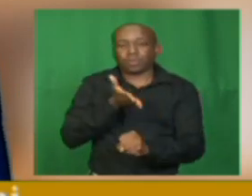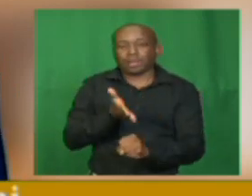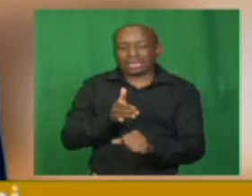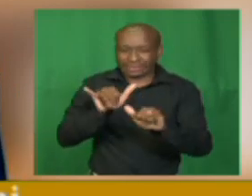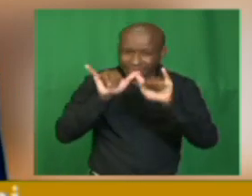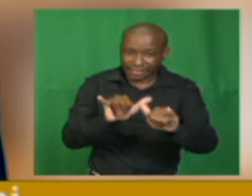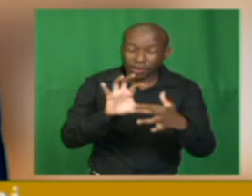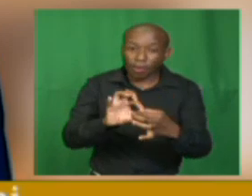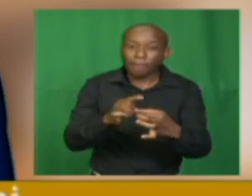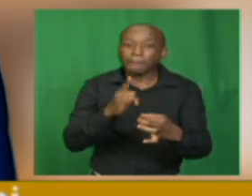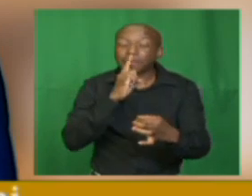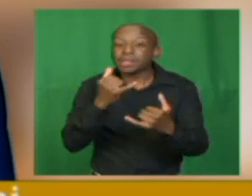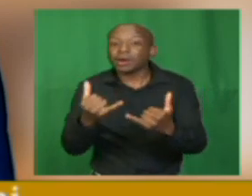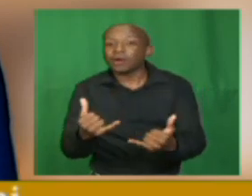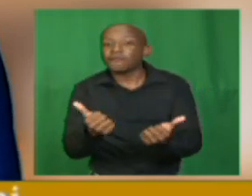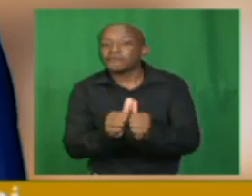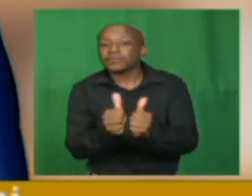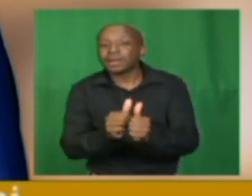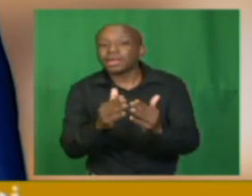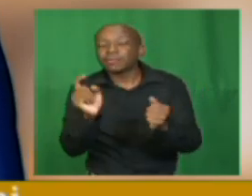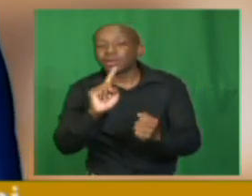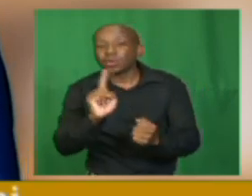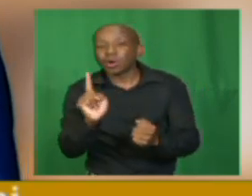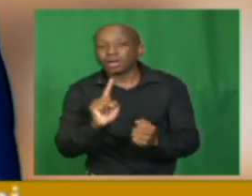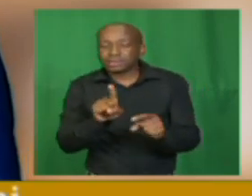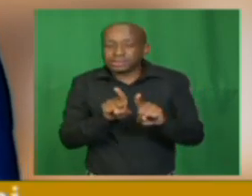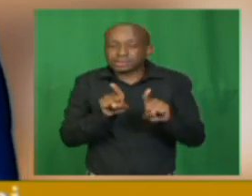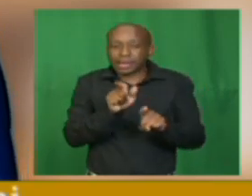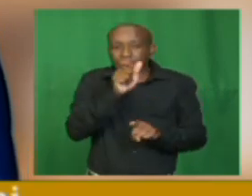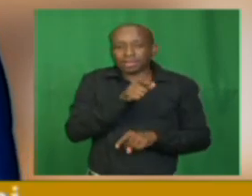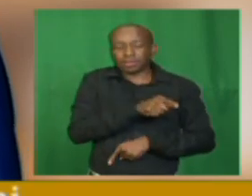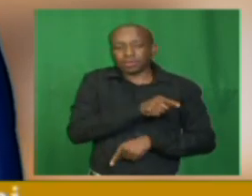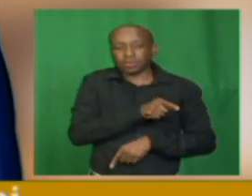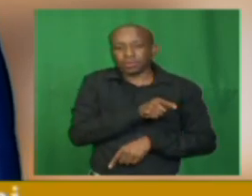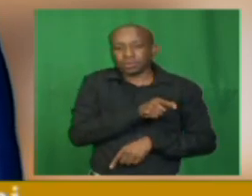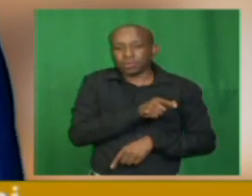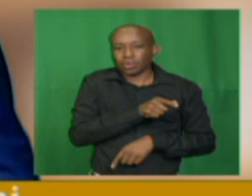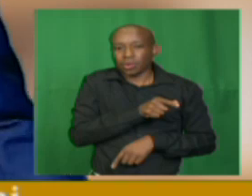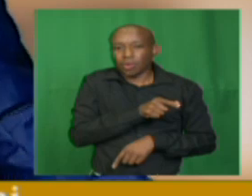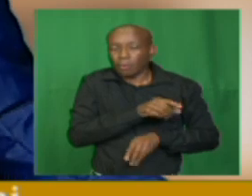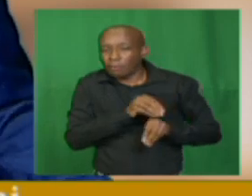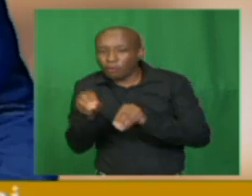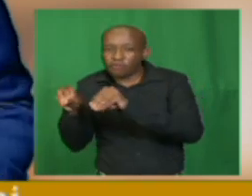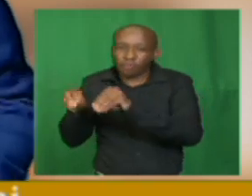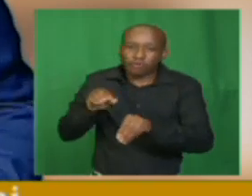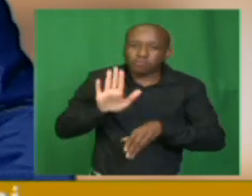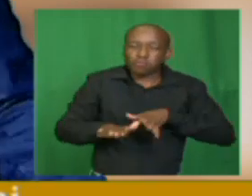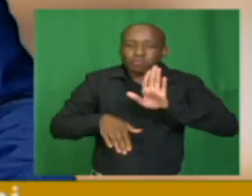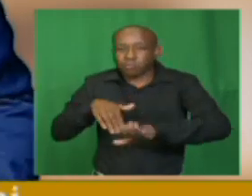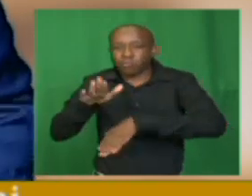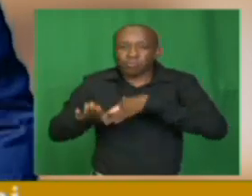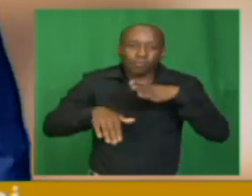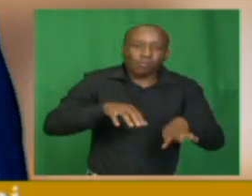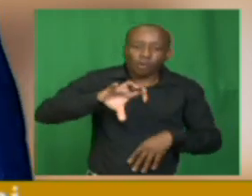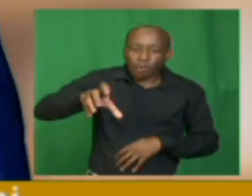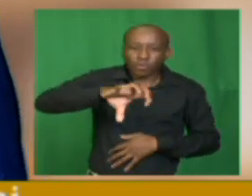But, my friend, there are some people who behave like Matombe. They are moving up and down in their